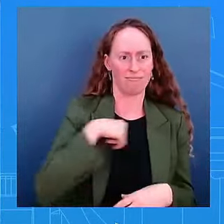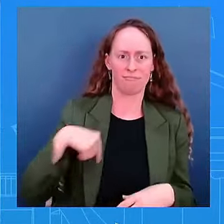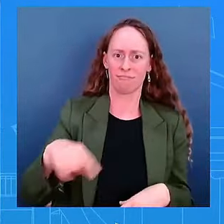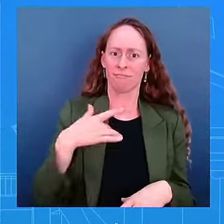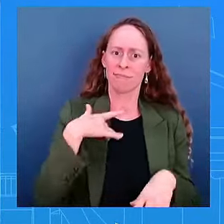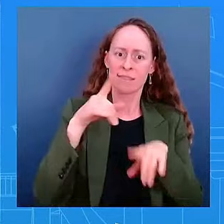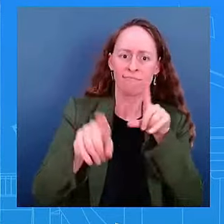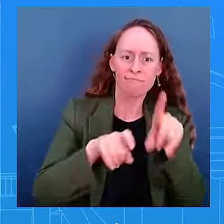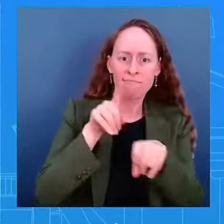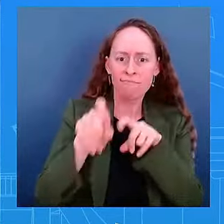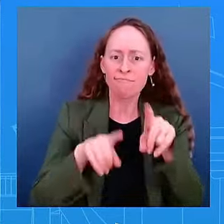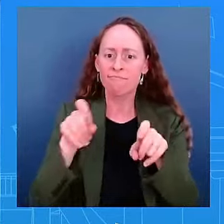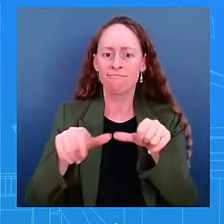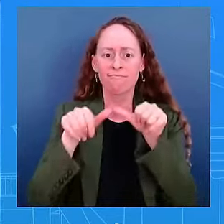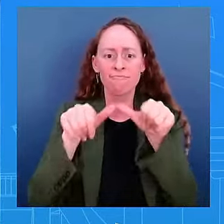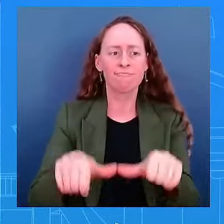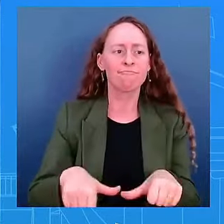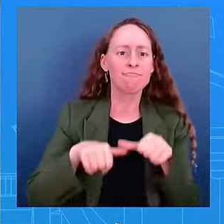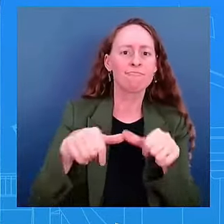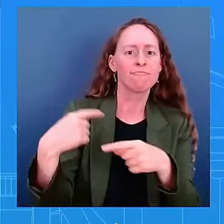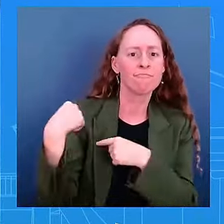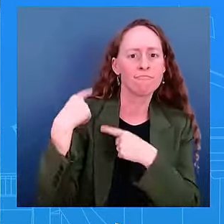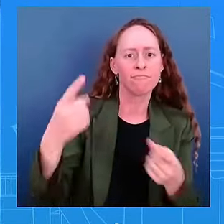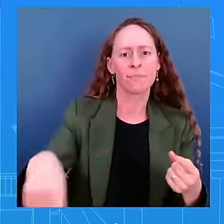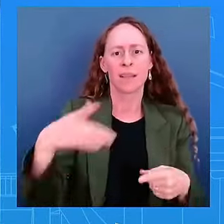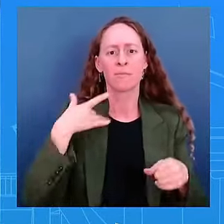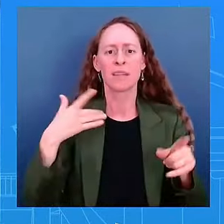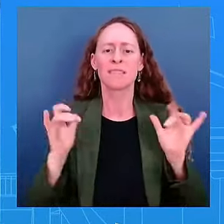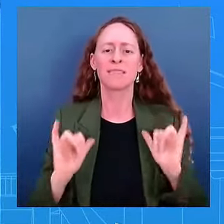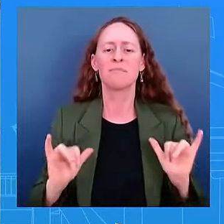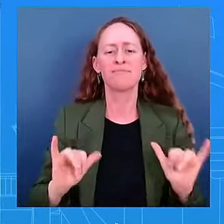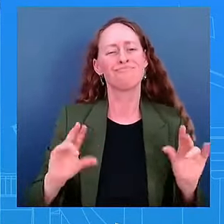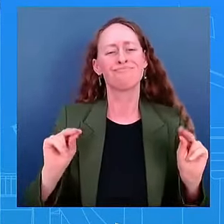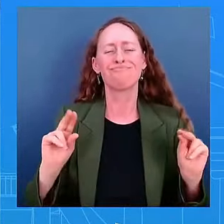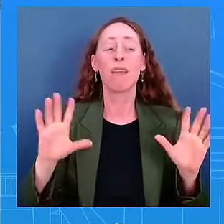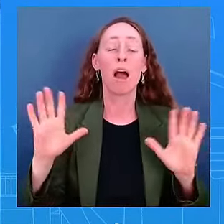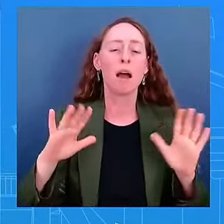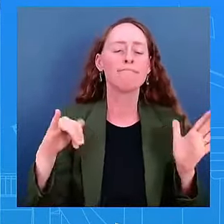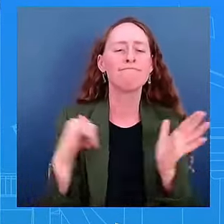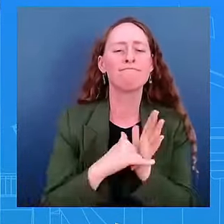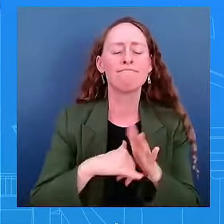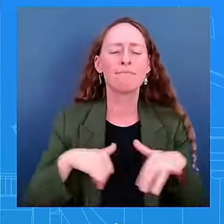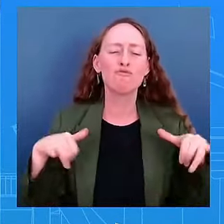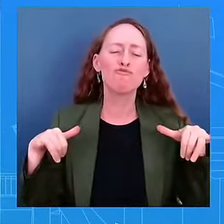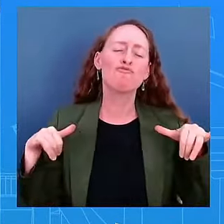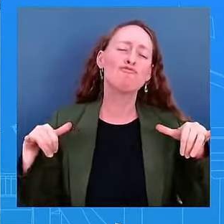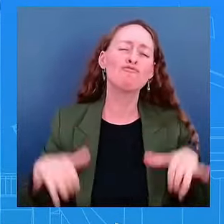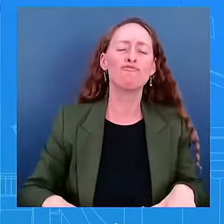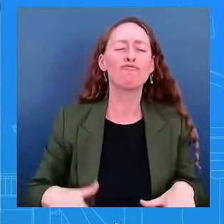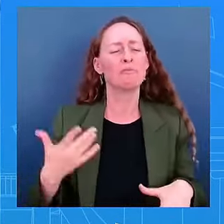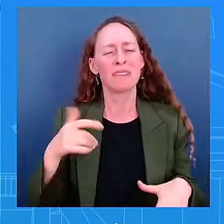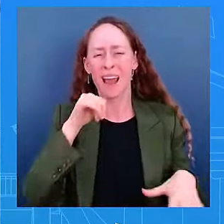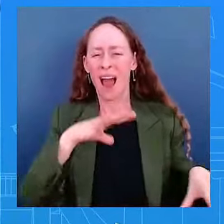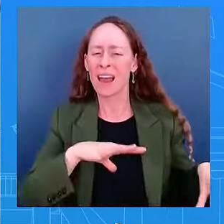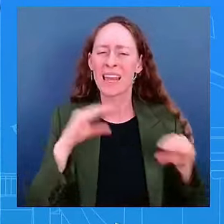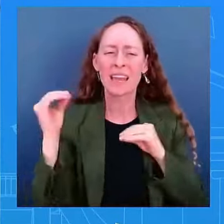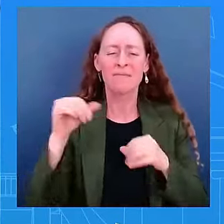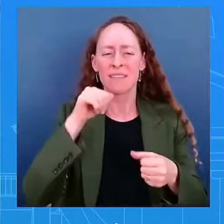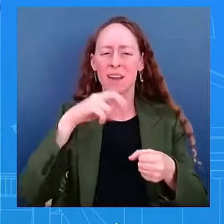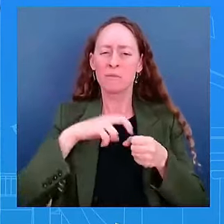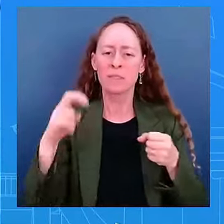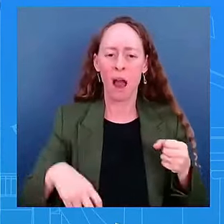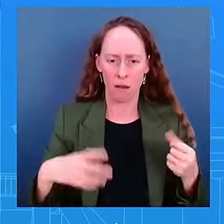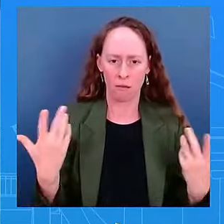were adamant that there was no way he was dropping it out. Just in terms of credibility moving forward, I'm curious if you guys could just address